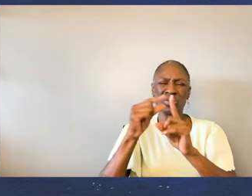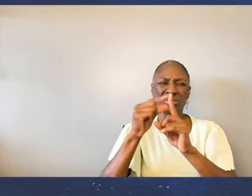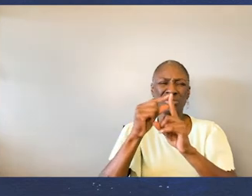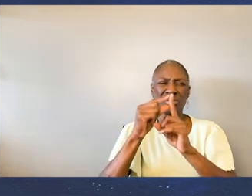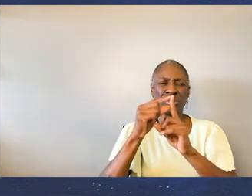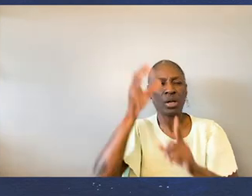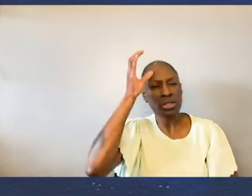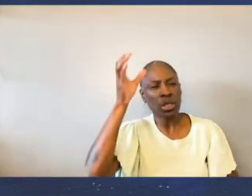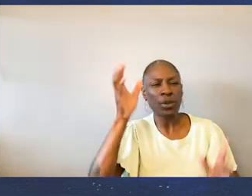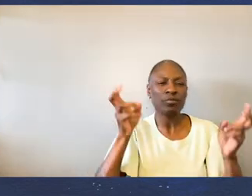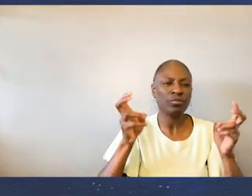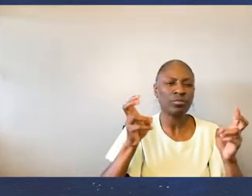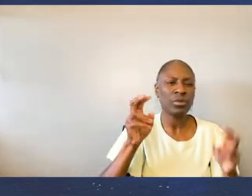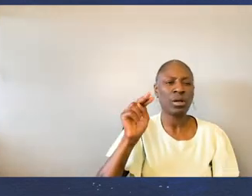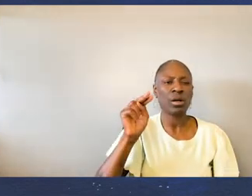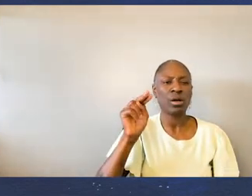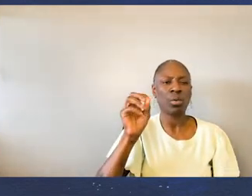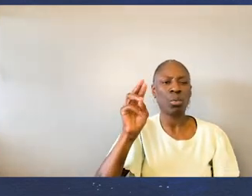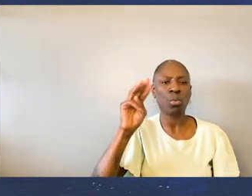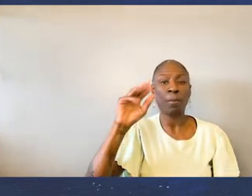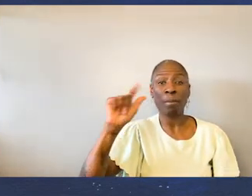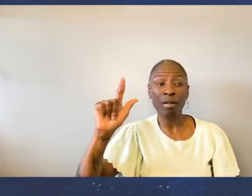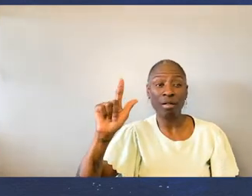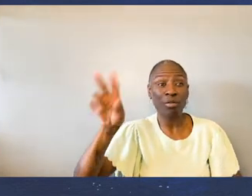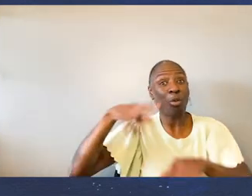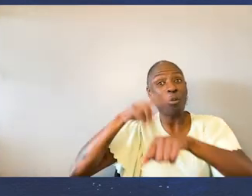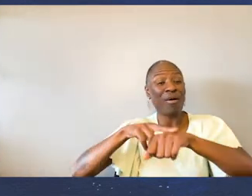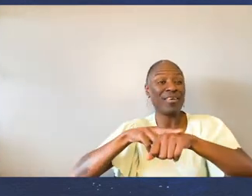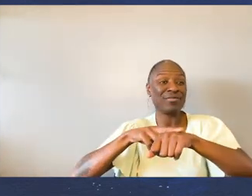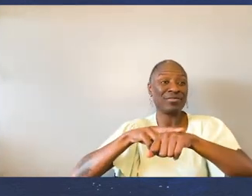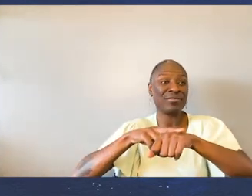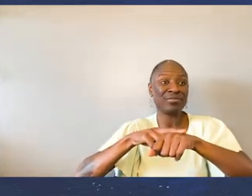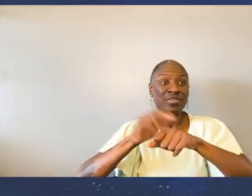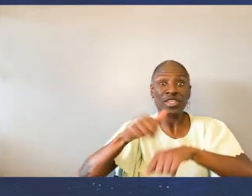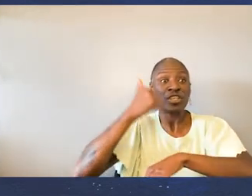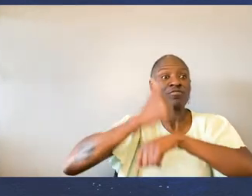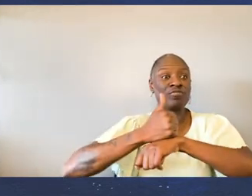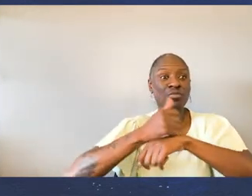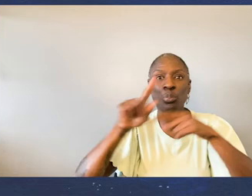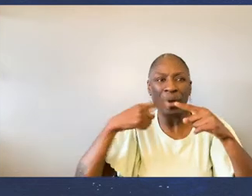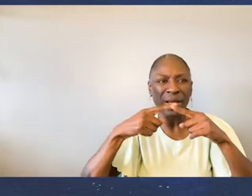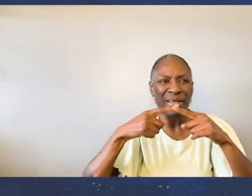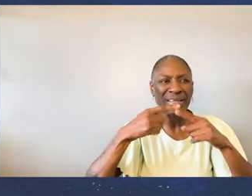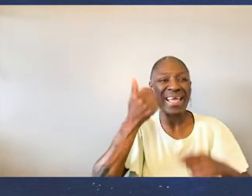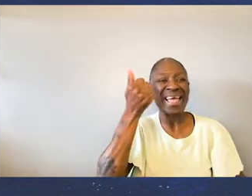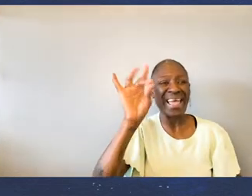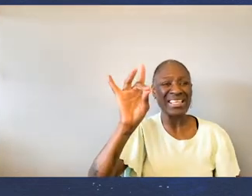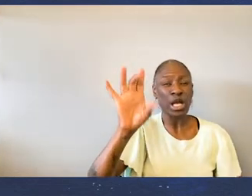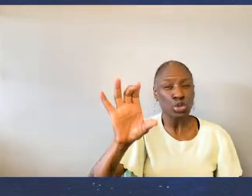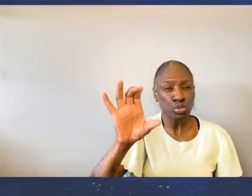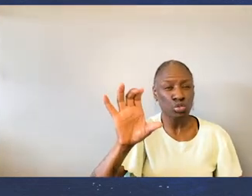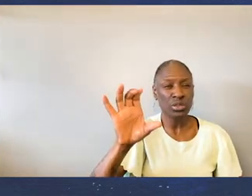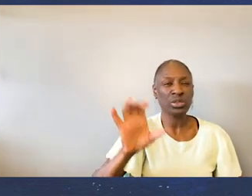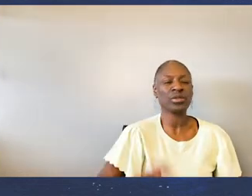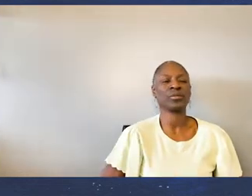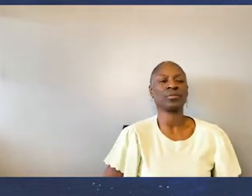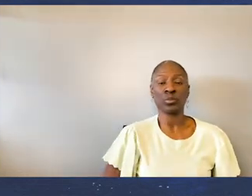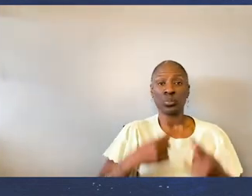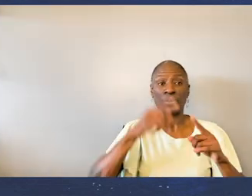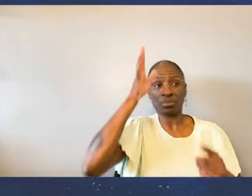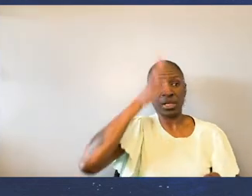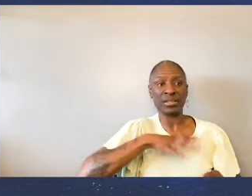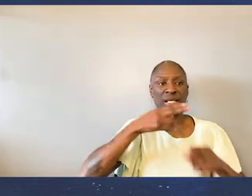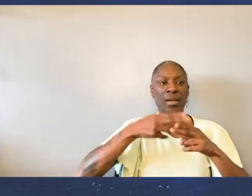Again The construction Of the word Concept normal Occurred in the 1800s